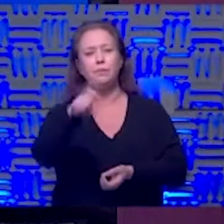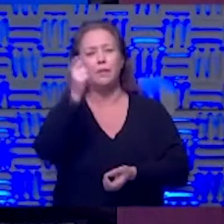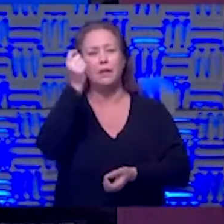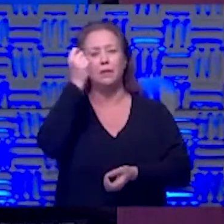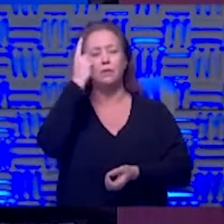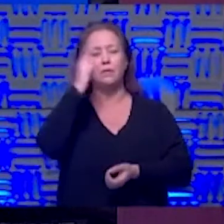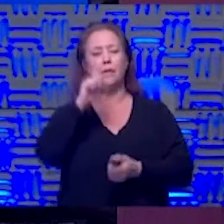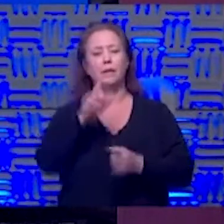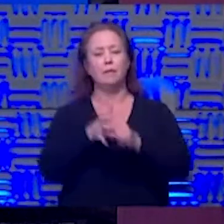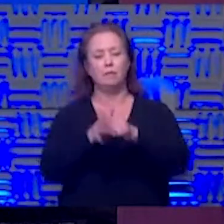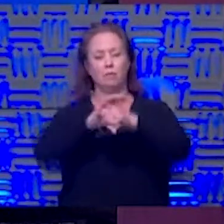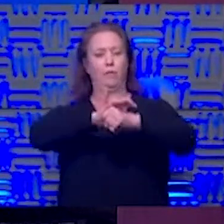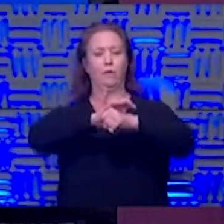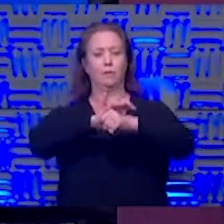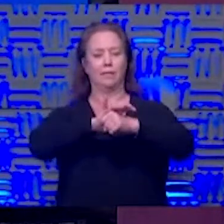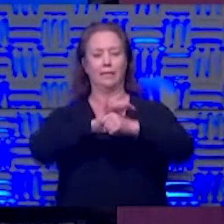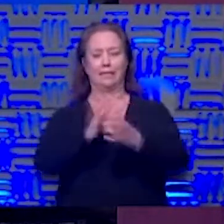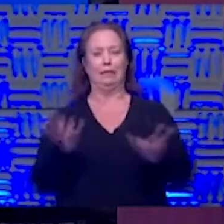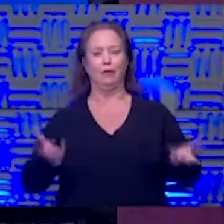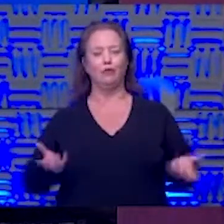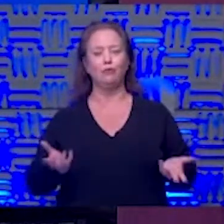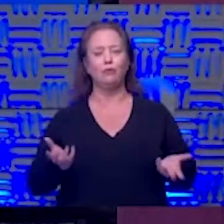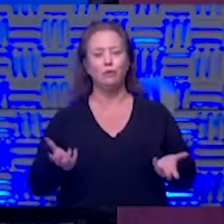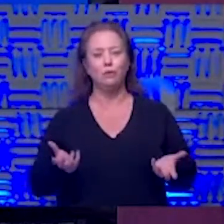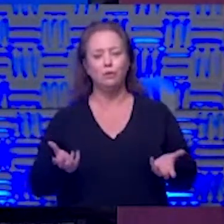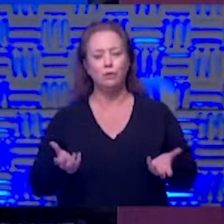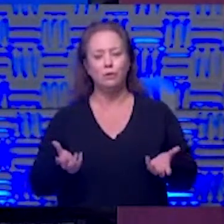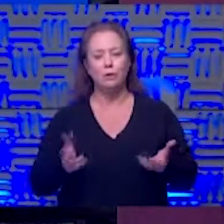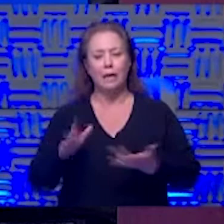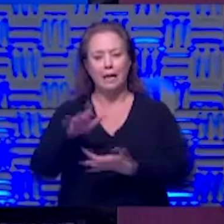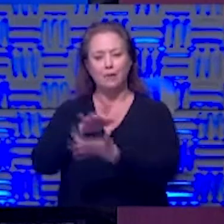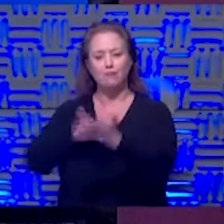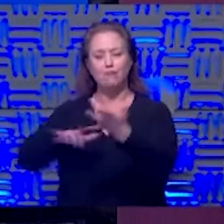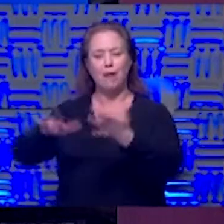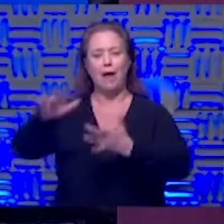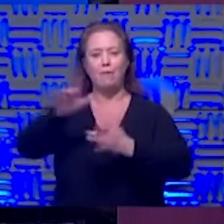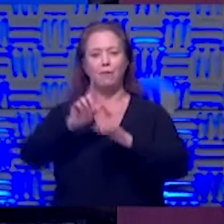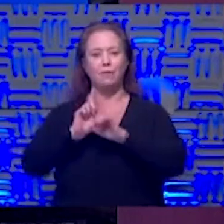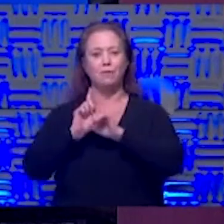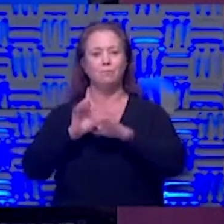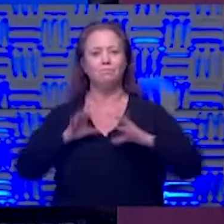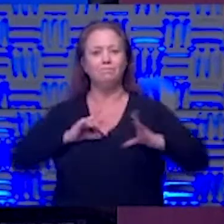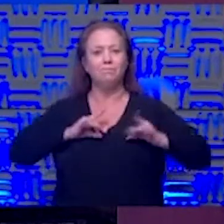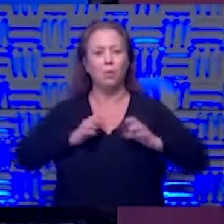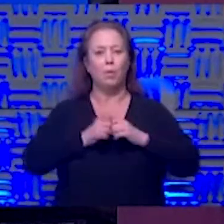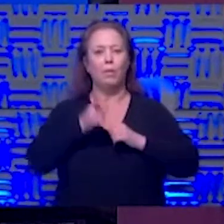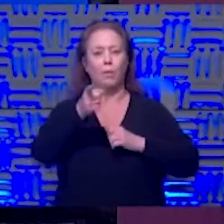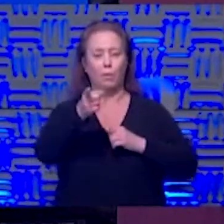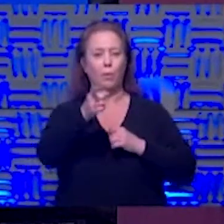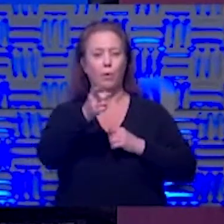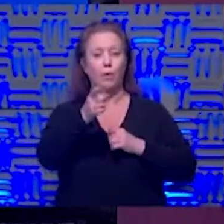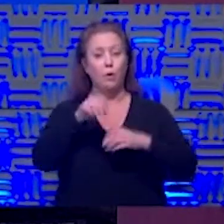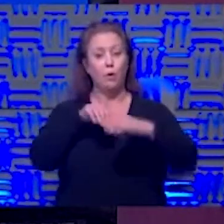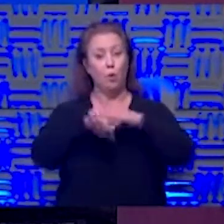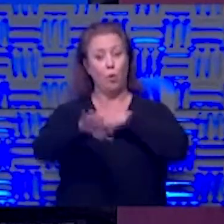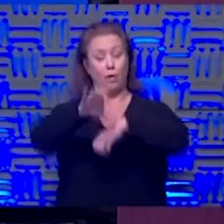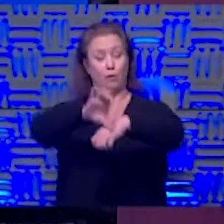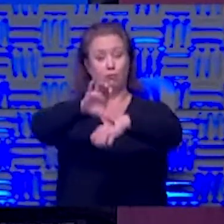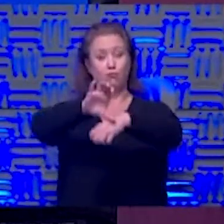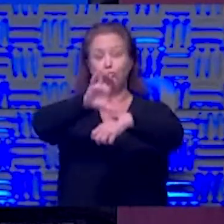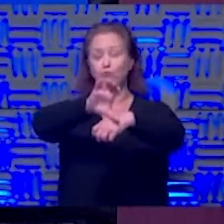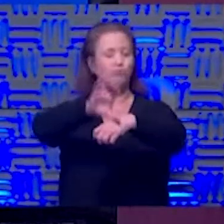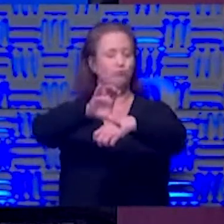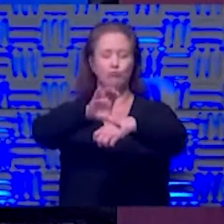that the virus is with us and it travels with us when we go somewhere and going in the church will